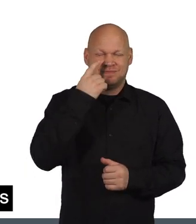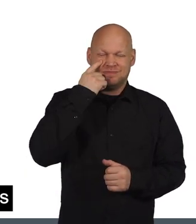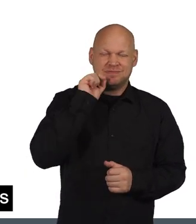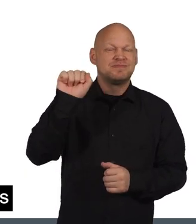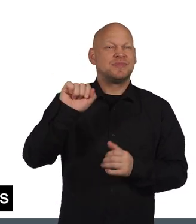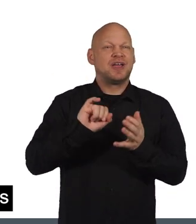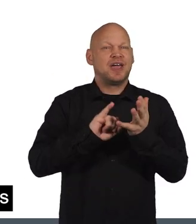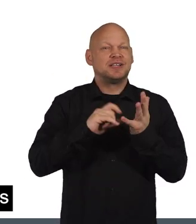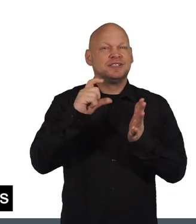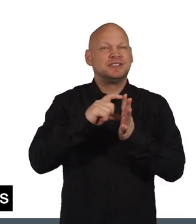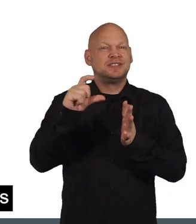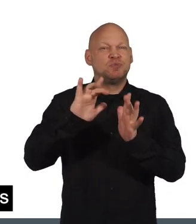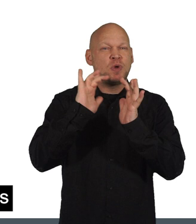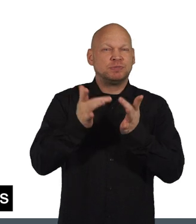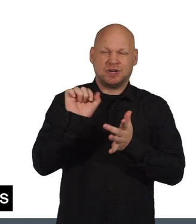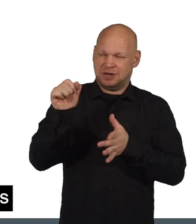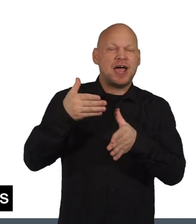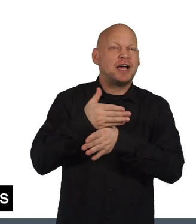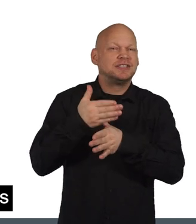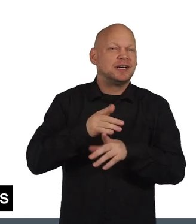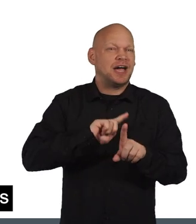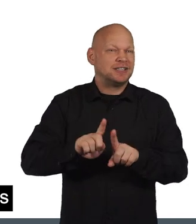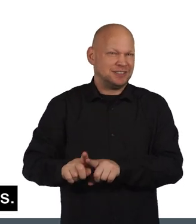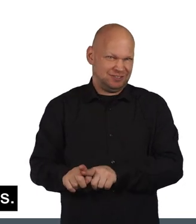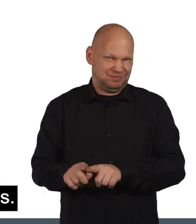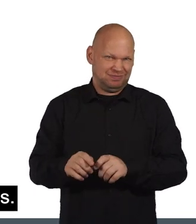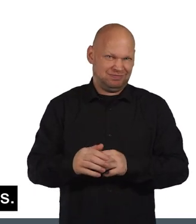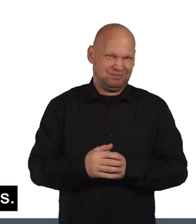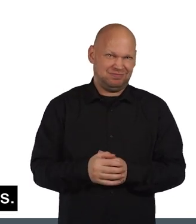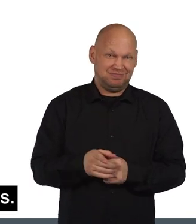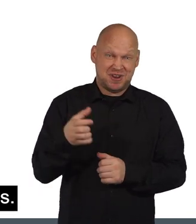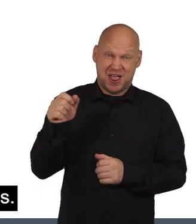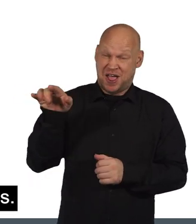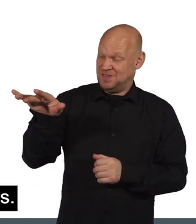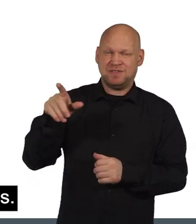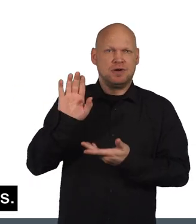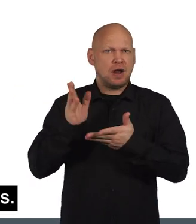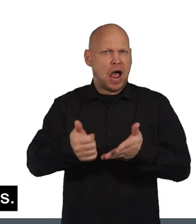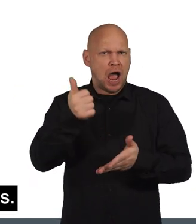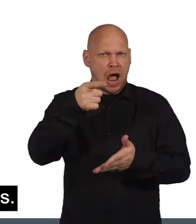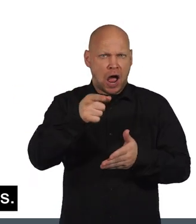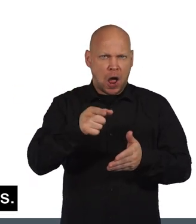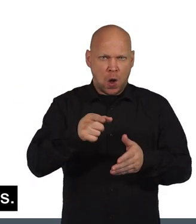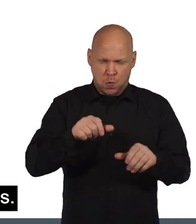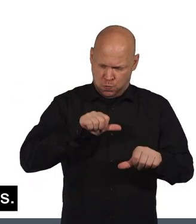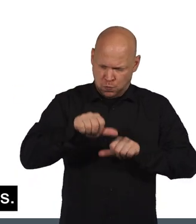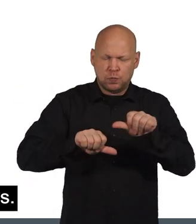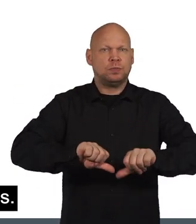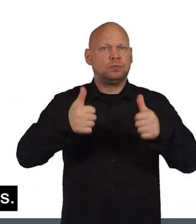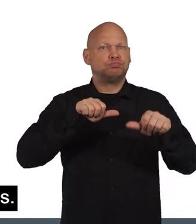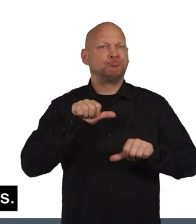Keep an eye on SCDC's website for exercises that introduce you to setting up a good process.